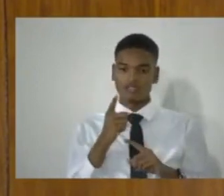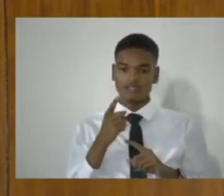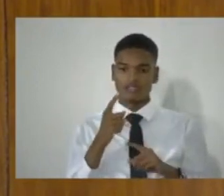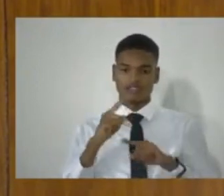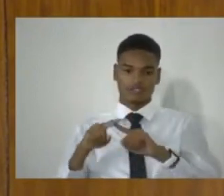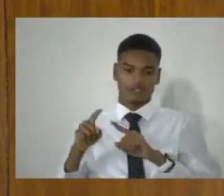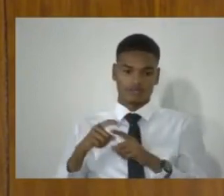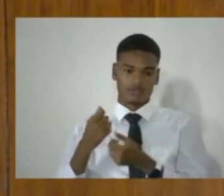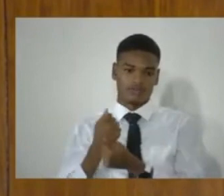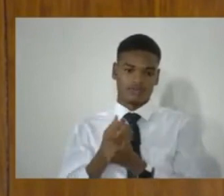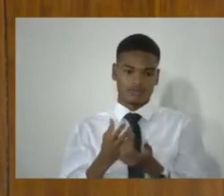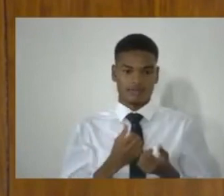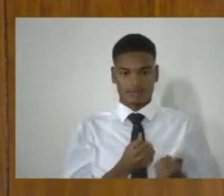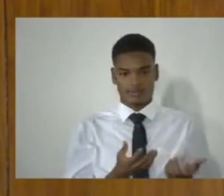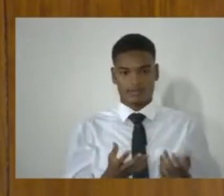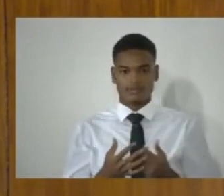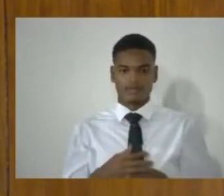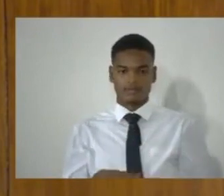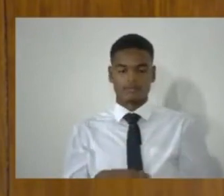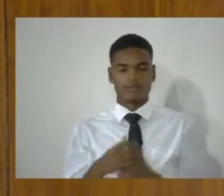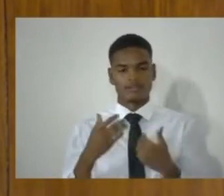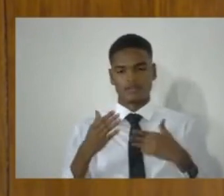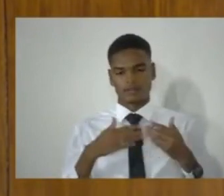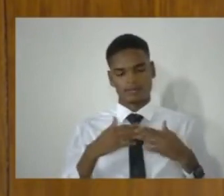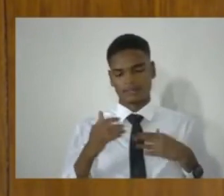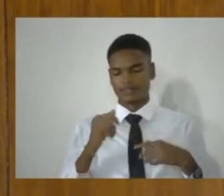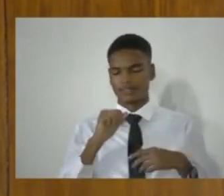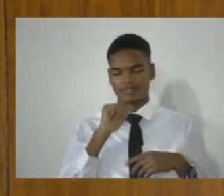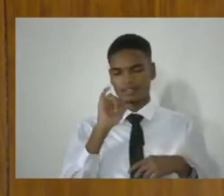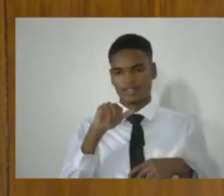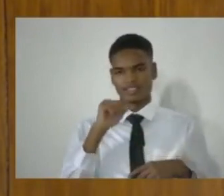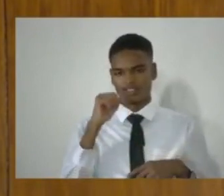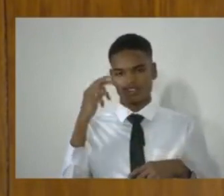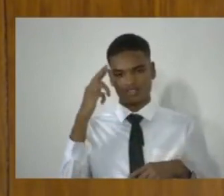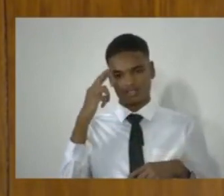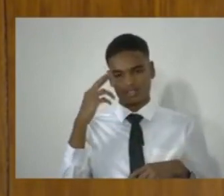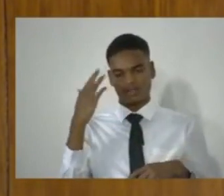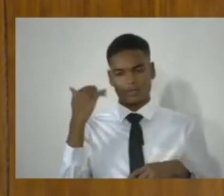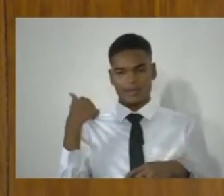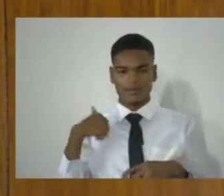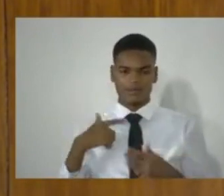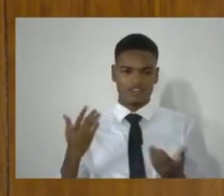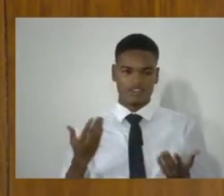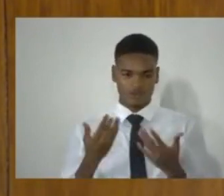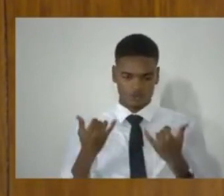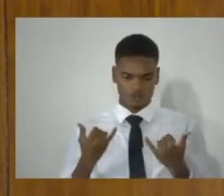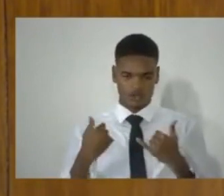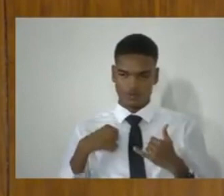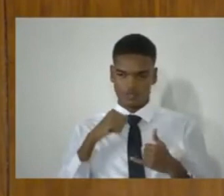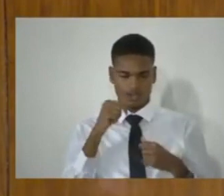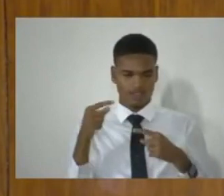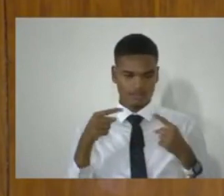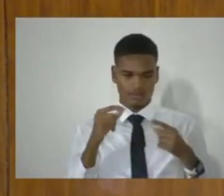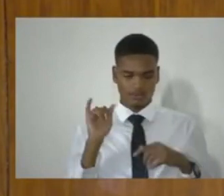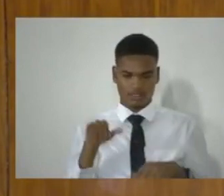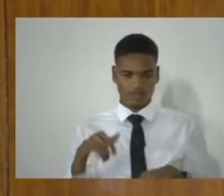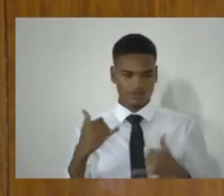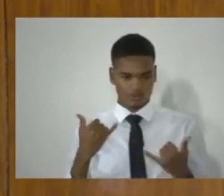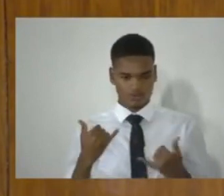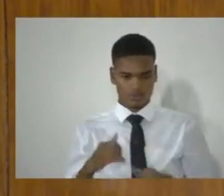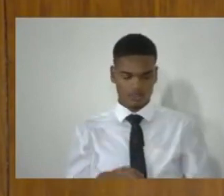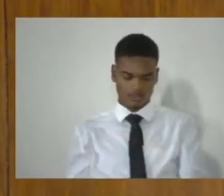for us. Anyway, that is not why we're not debating that today. We have